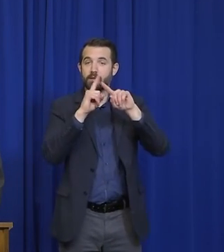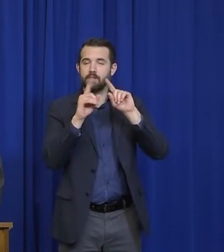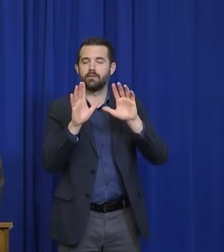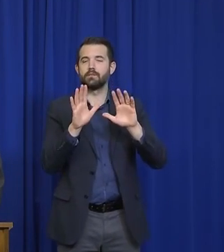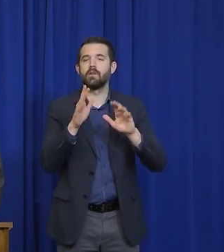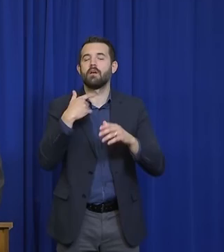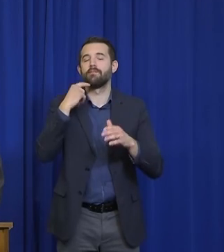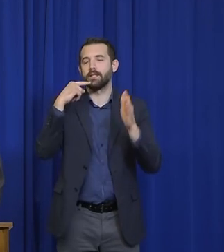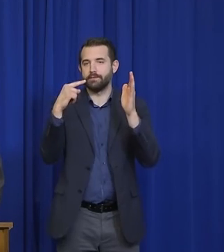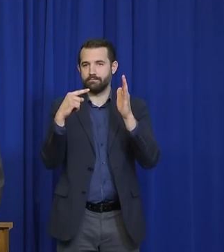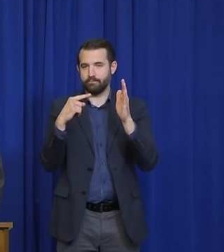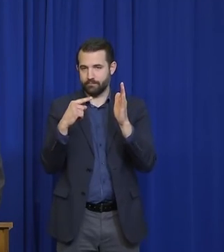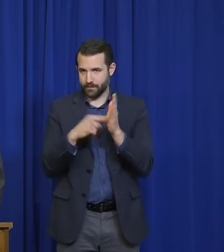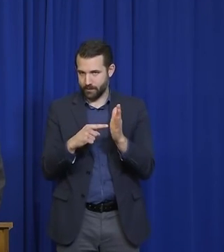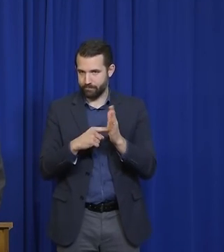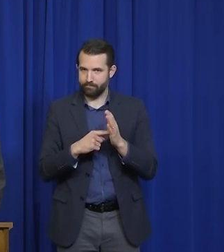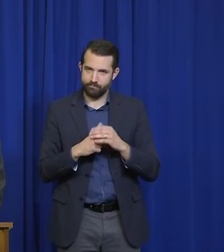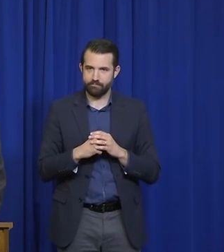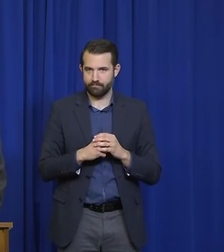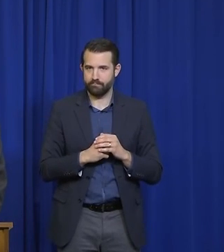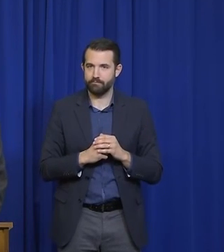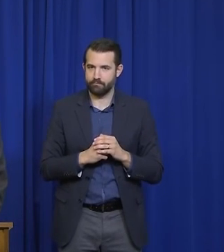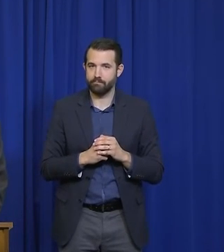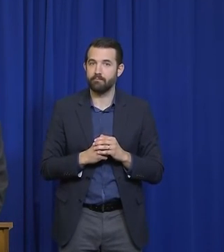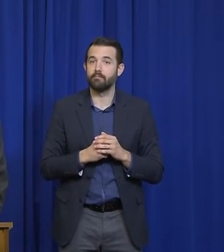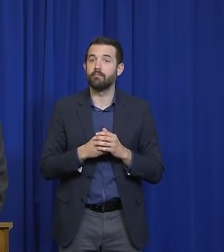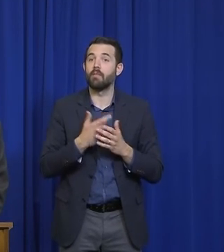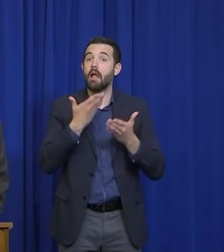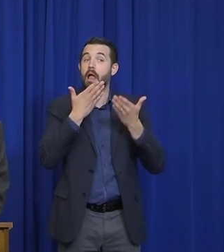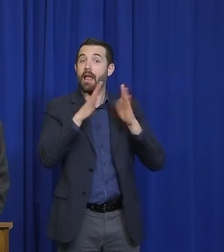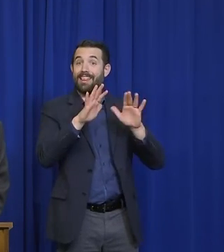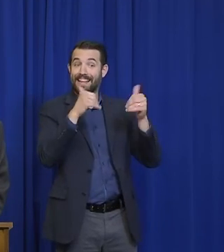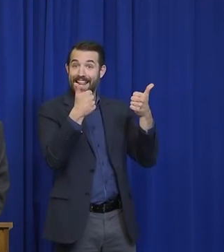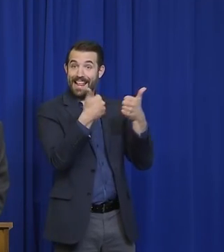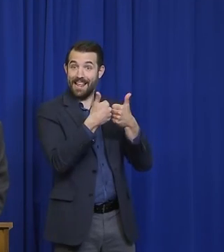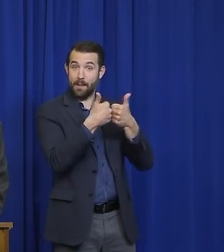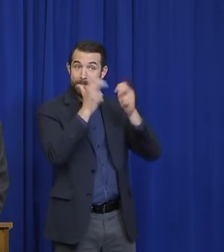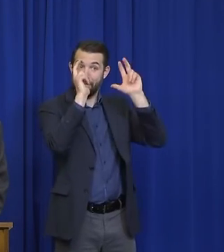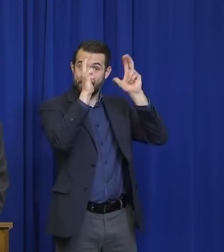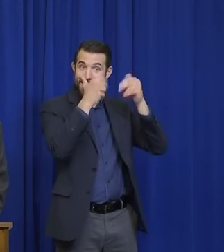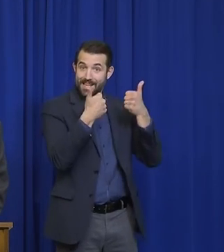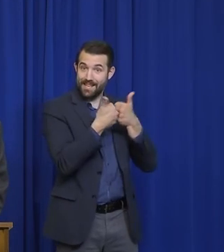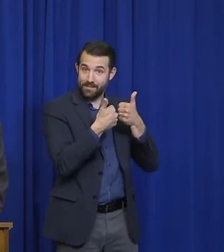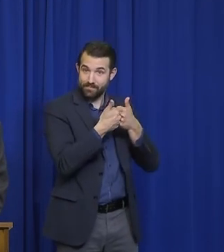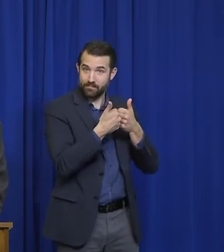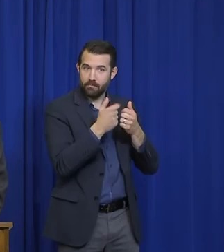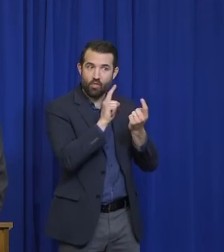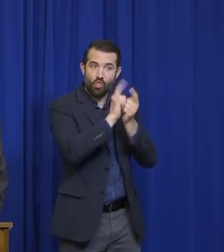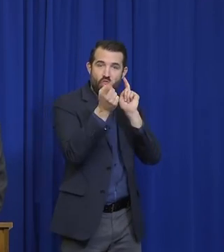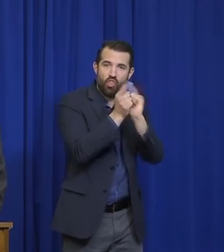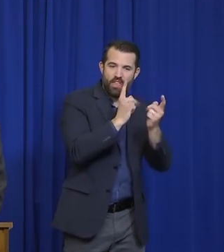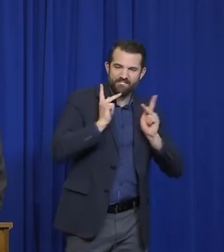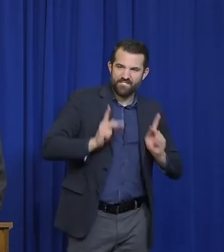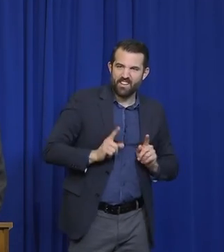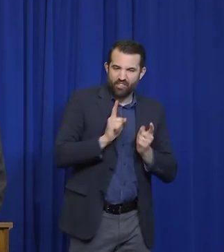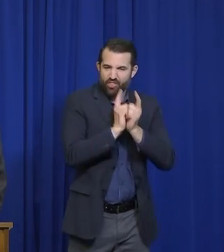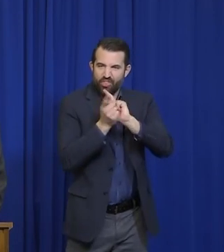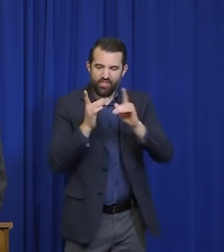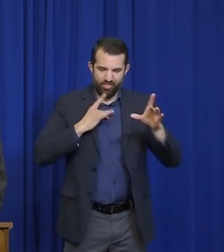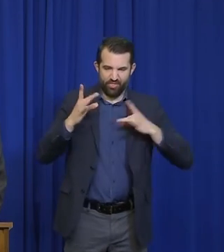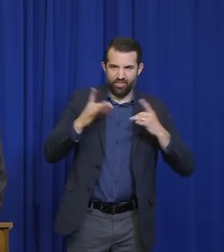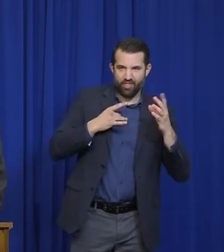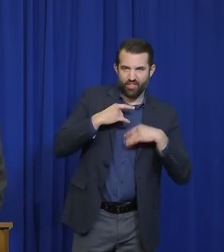looking at basketball games, which is pretty interpersonal contact, you know, driven, versus